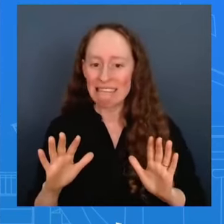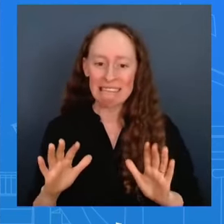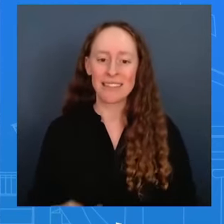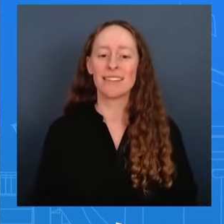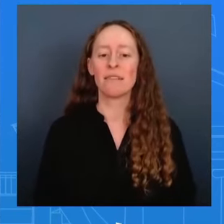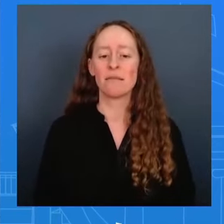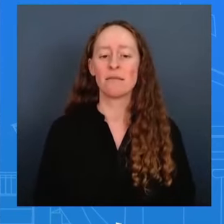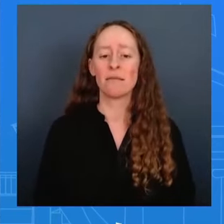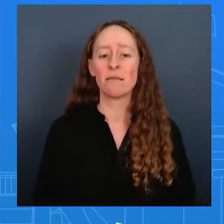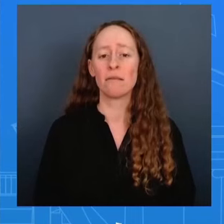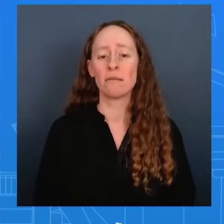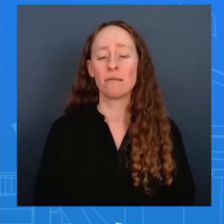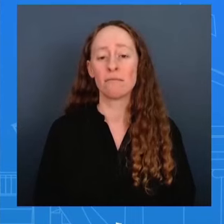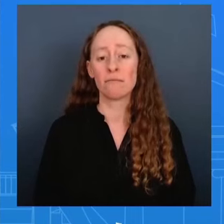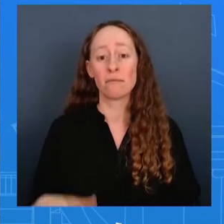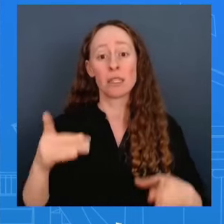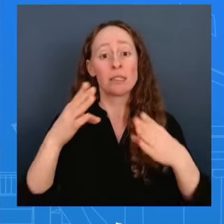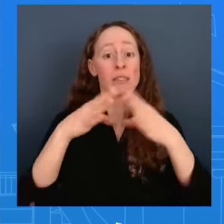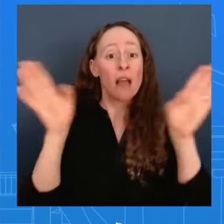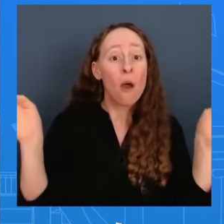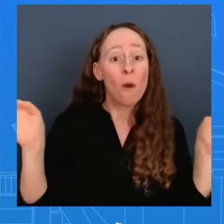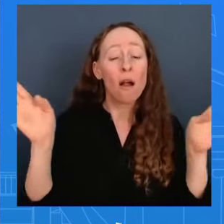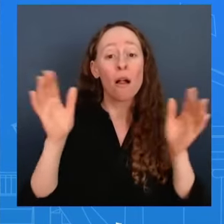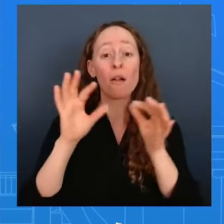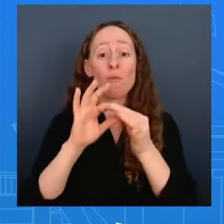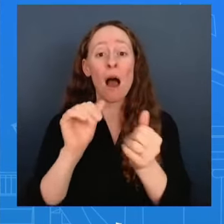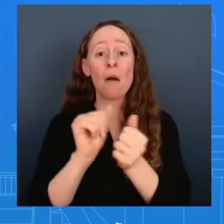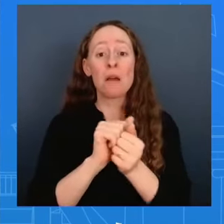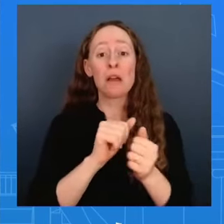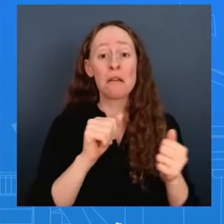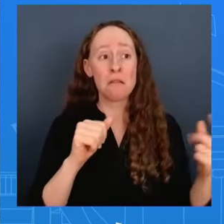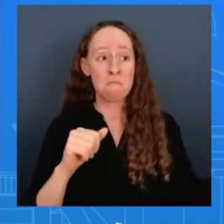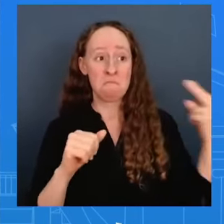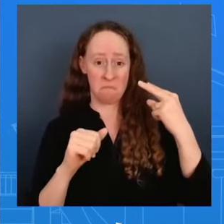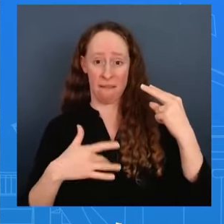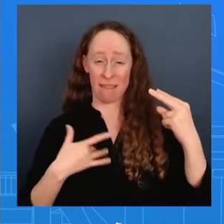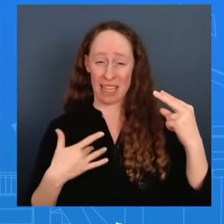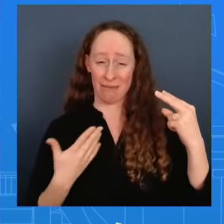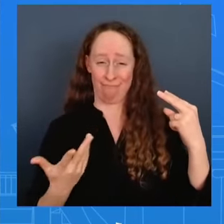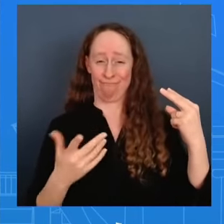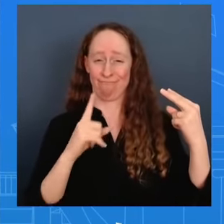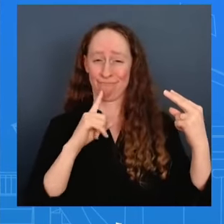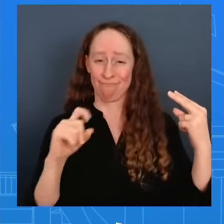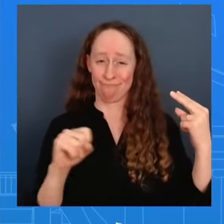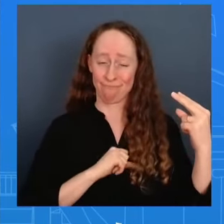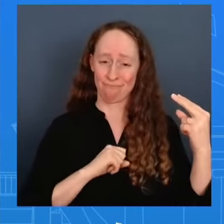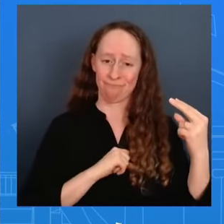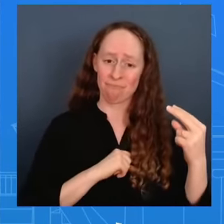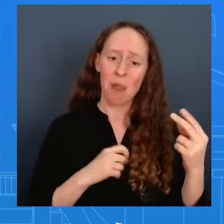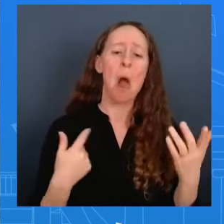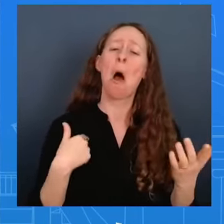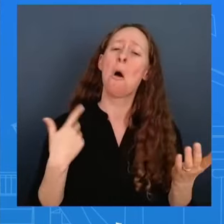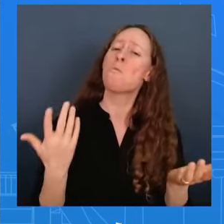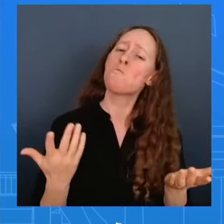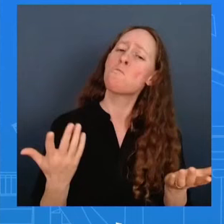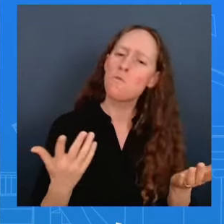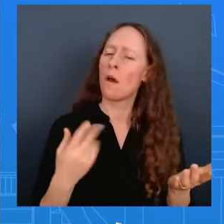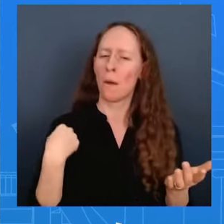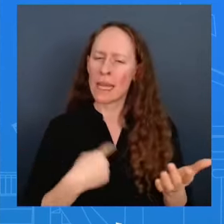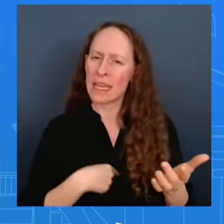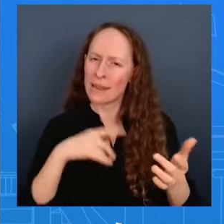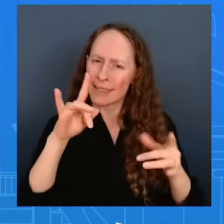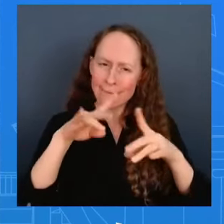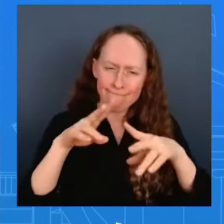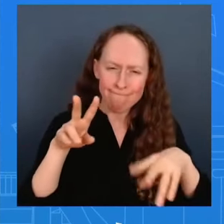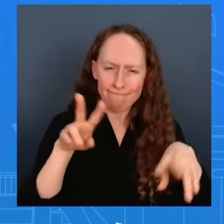let me put it this way we have put a lot of heart and a lot of effort intellectual